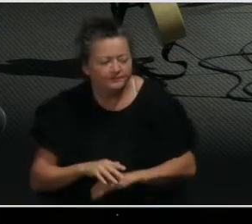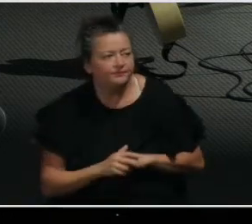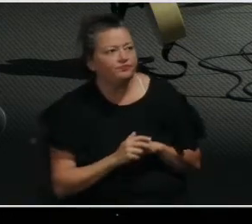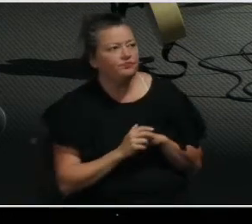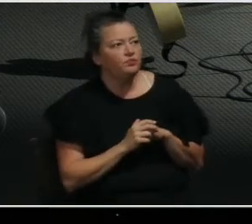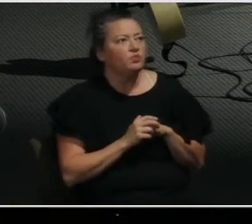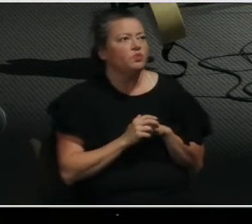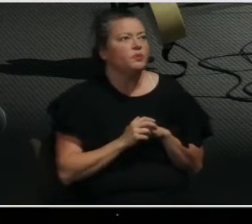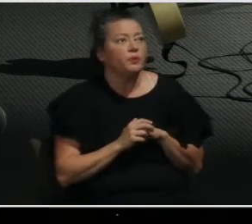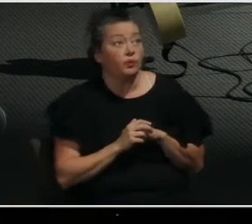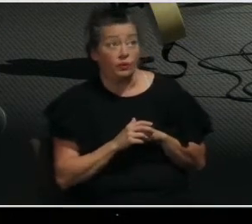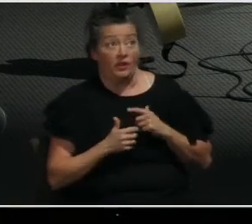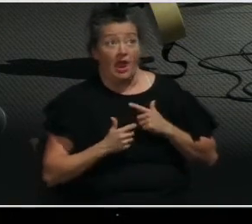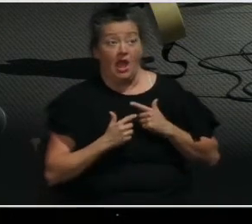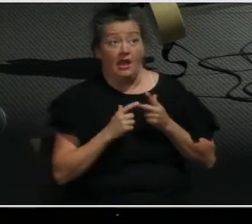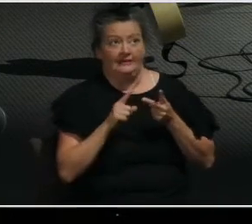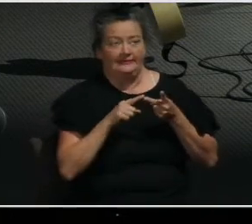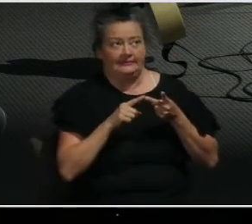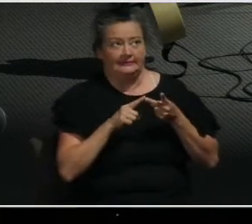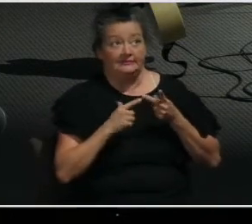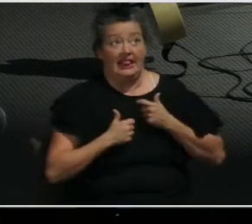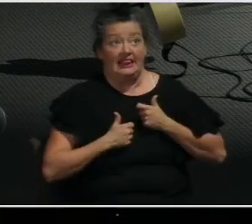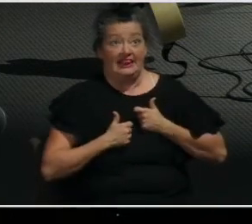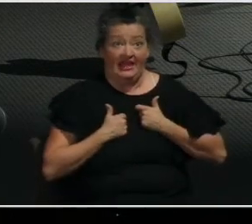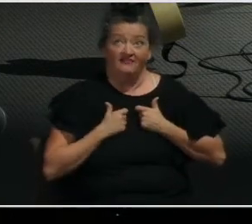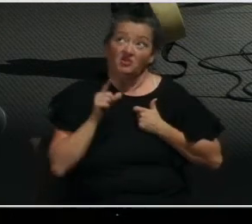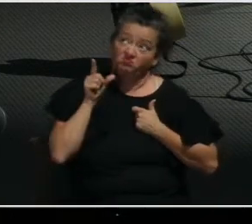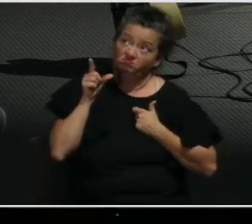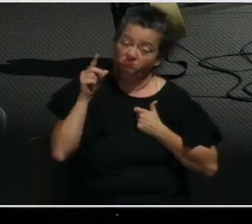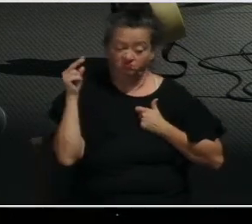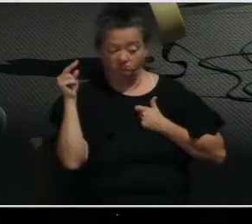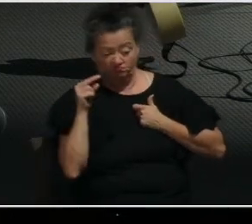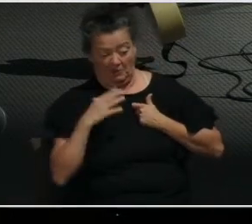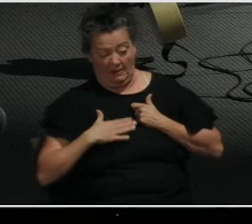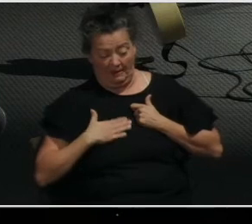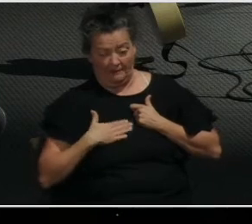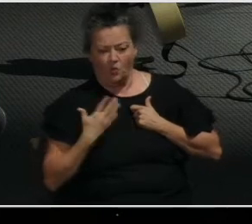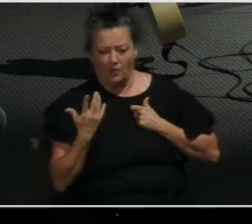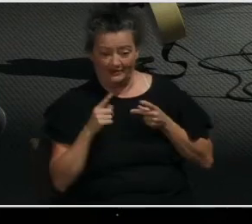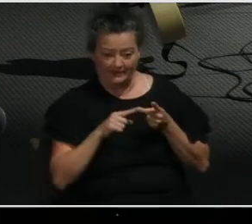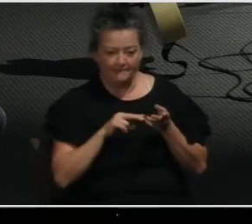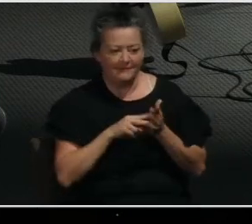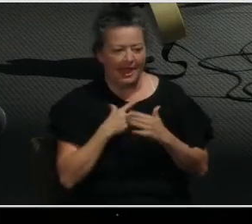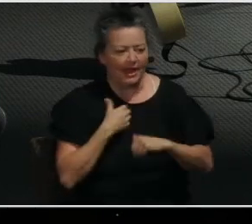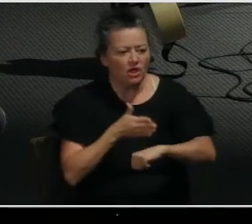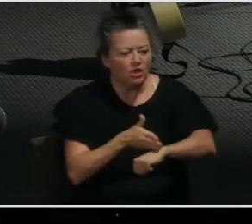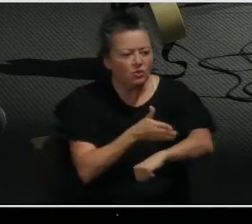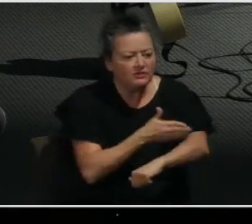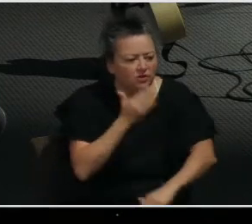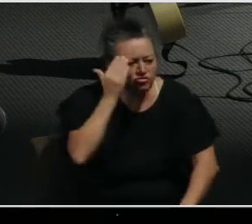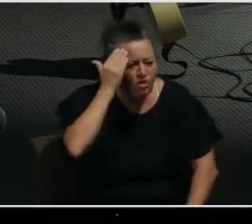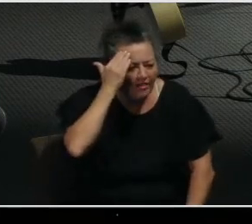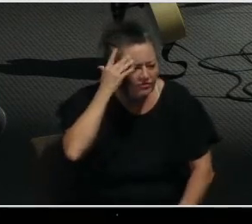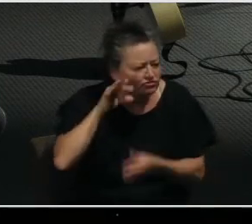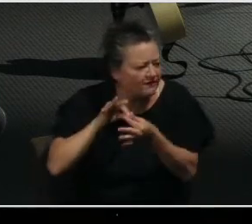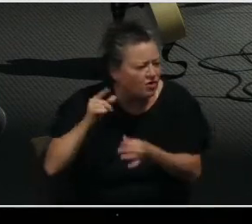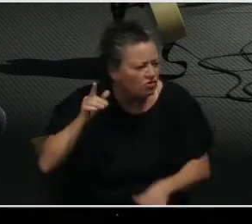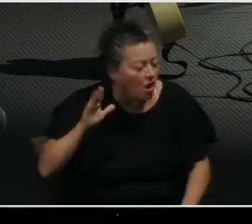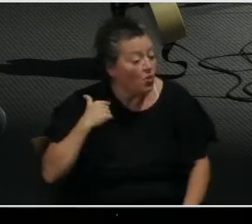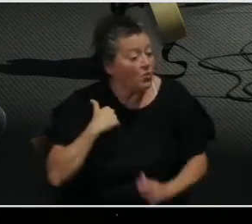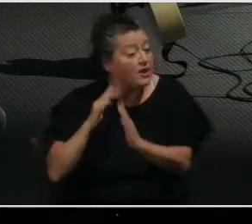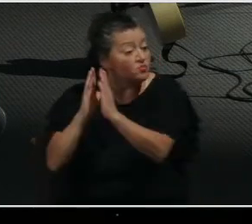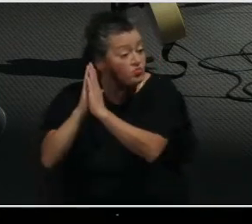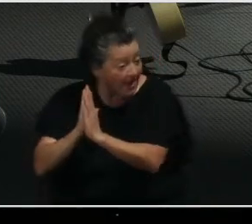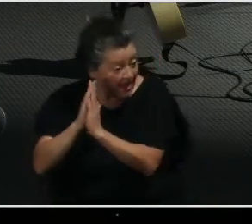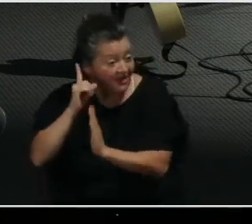God look like? Secondly, it increases in the knowledge of God. So we pray for the knowledge